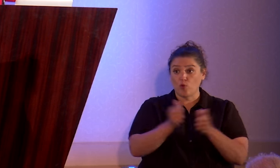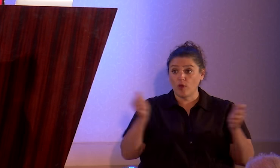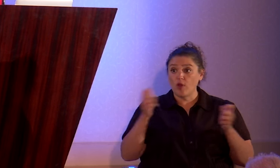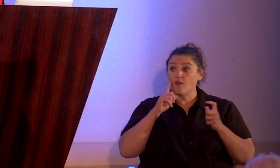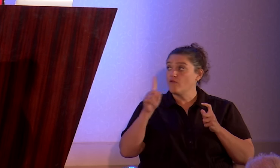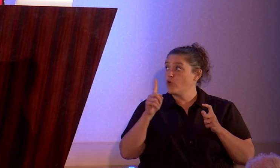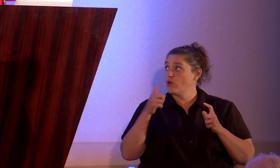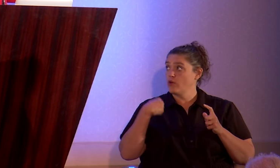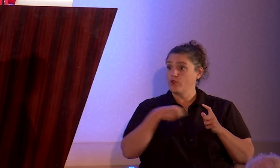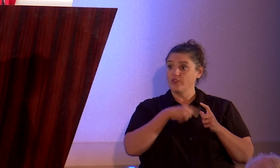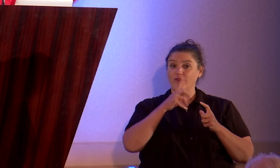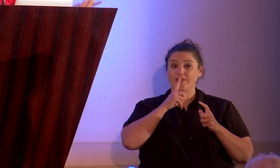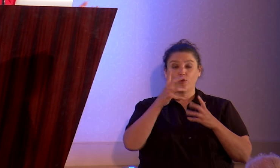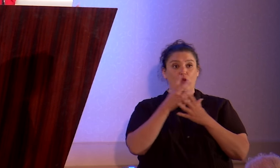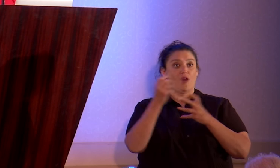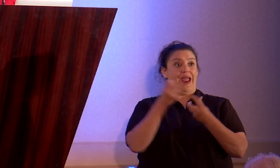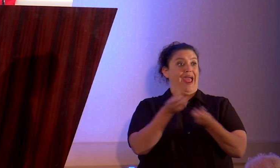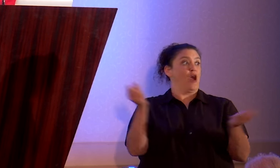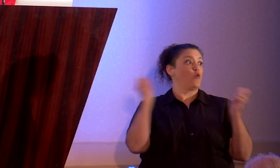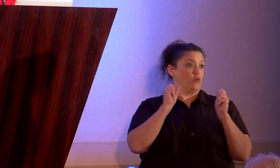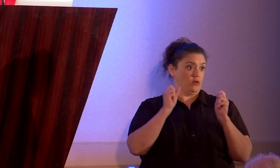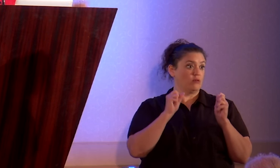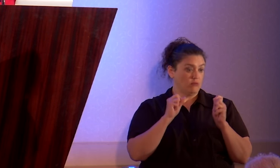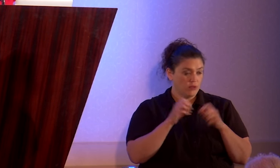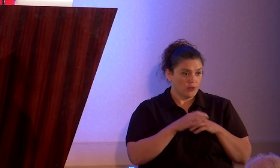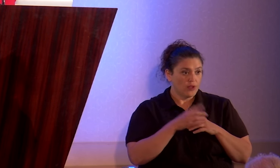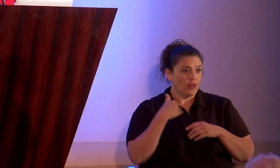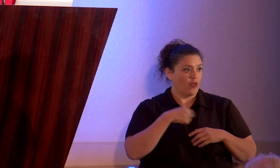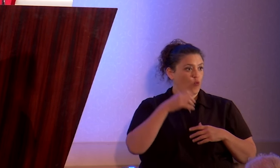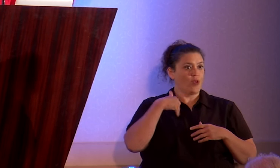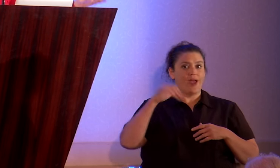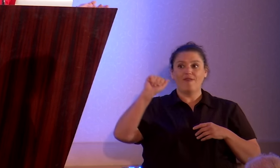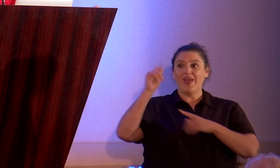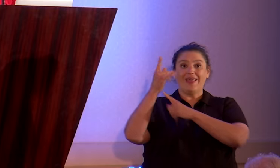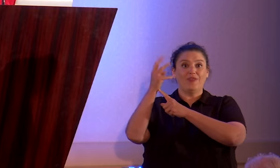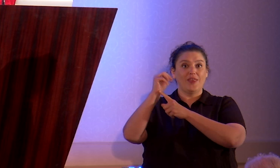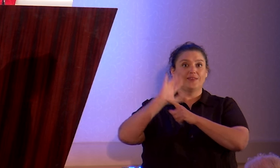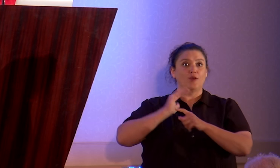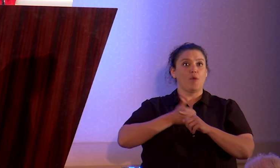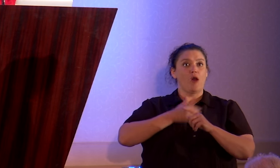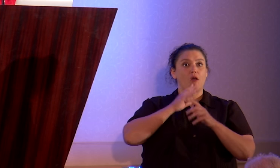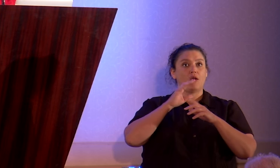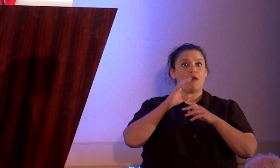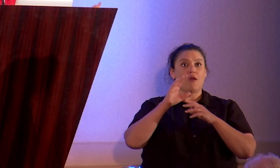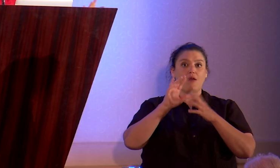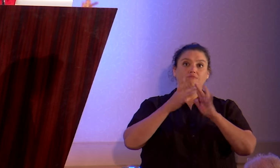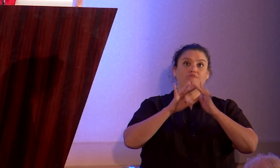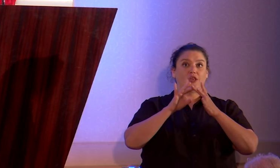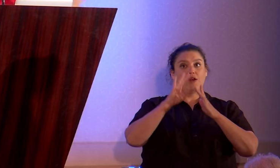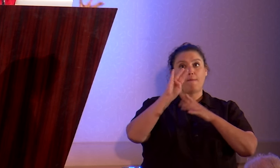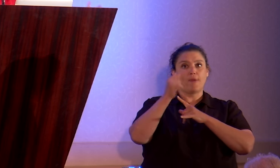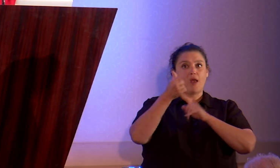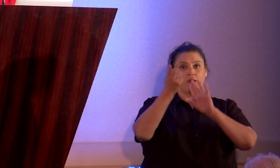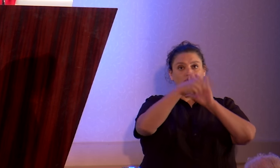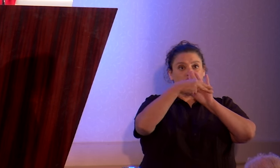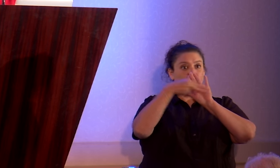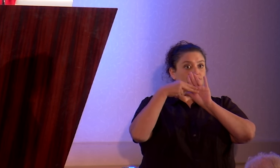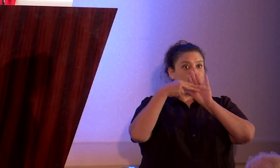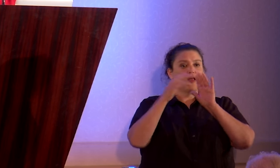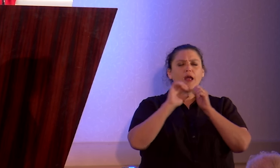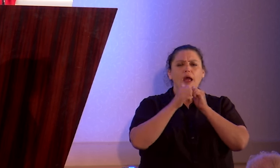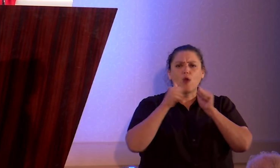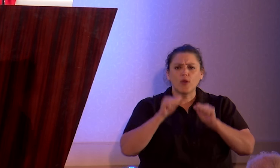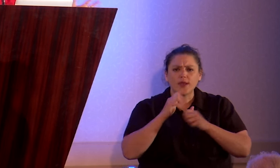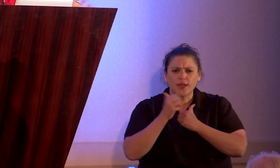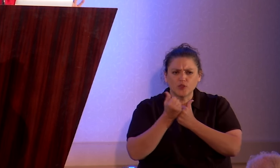out, we're pretty out most of the time. For those of us who have atheism on our blog right at the top. You know, and how we can support each